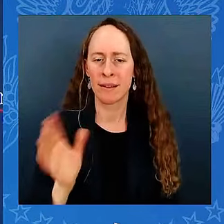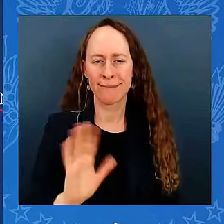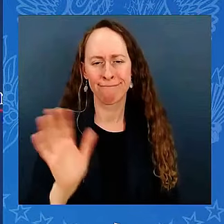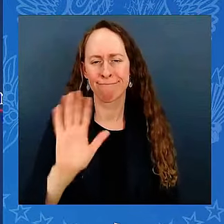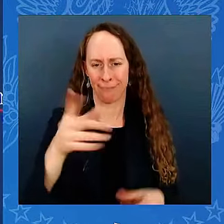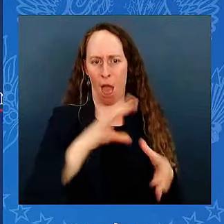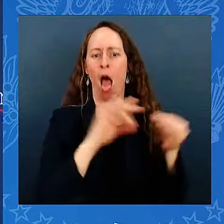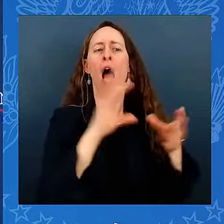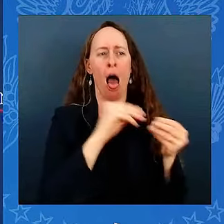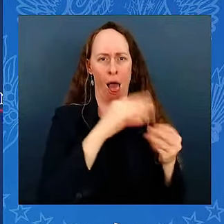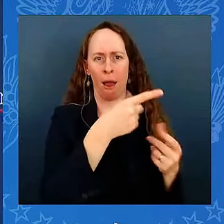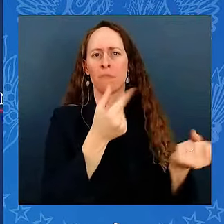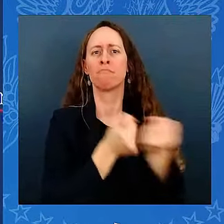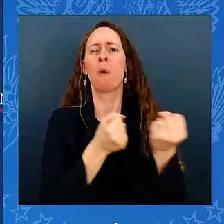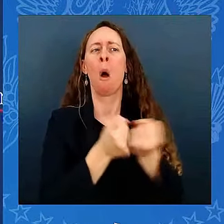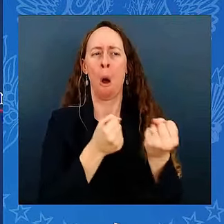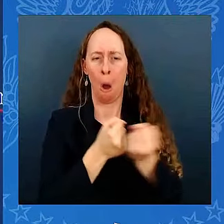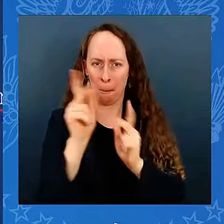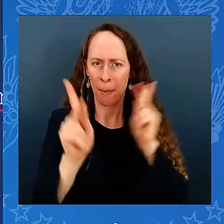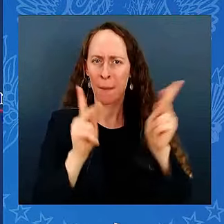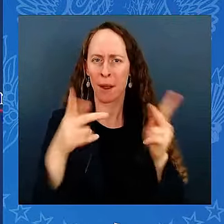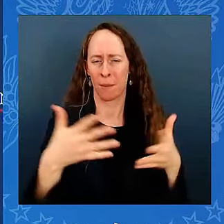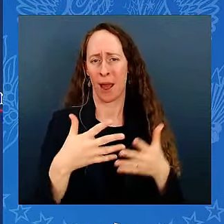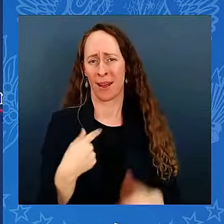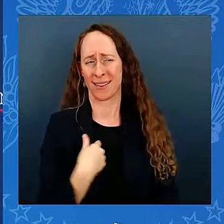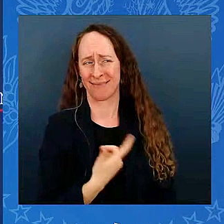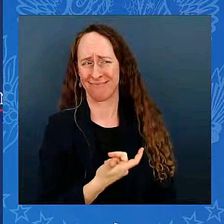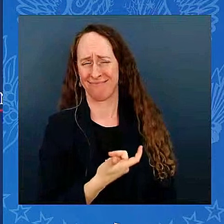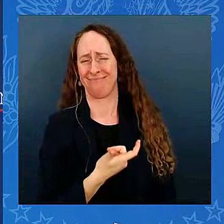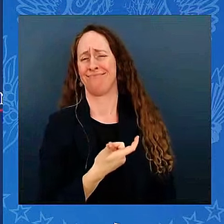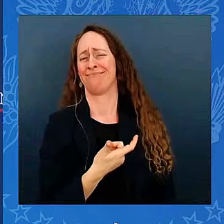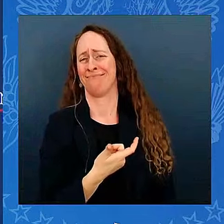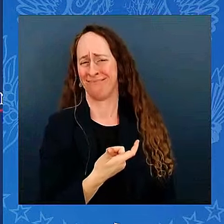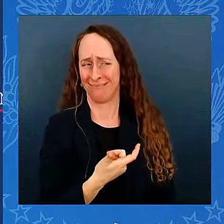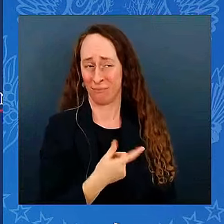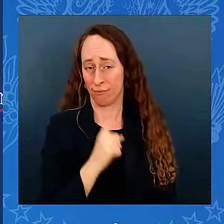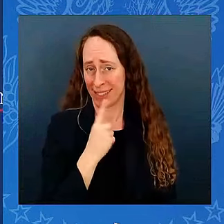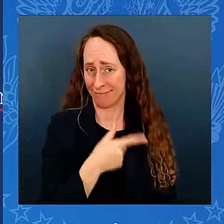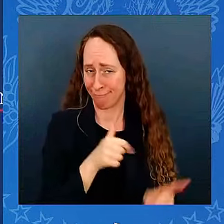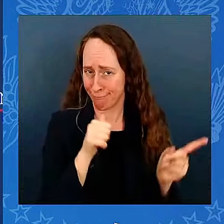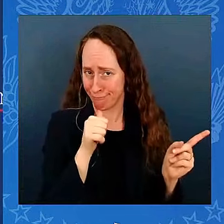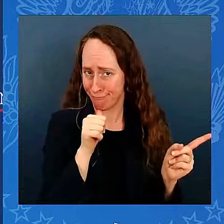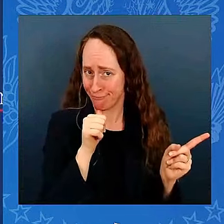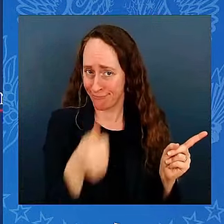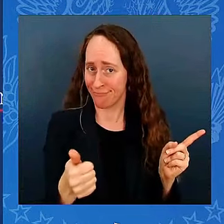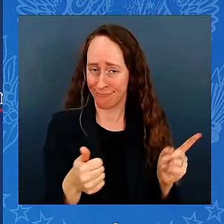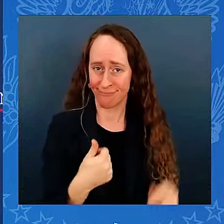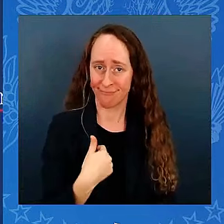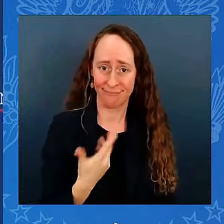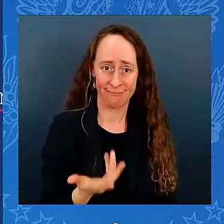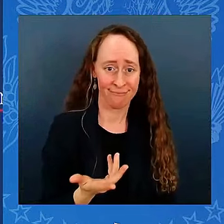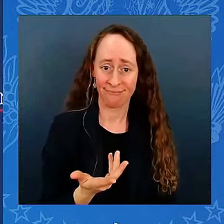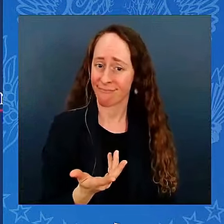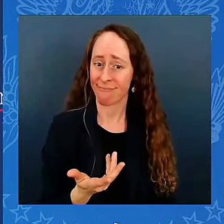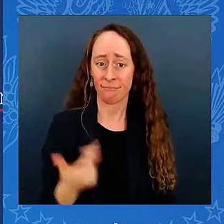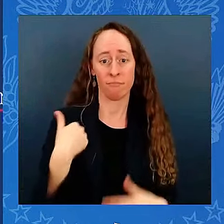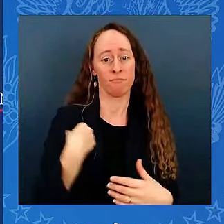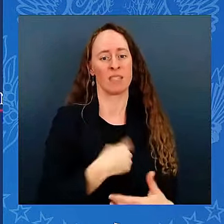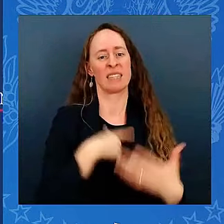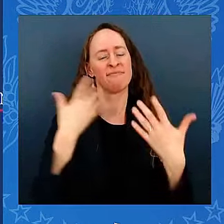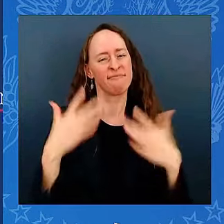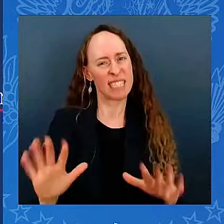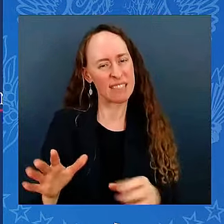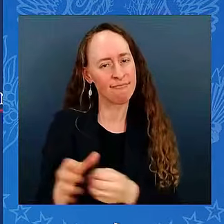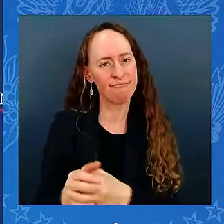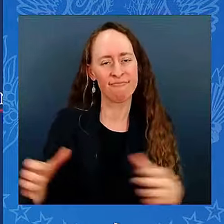On my watch, he created over 700,000 manufacturing jobs. He lost 170,000 manufacturing jobs in four years.